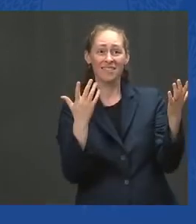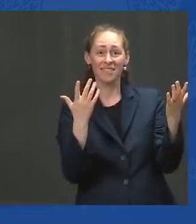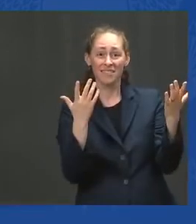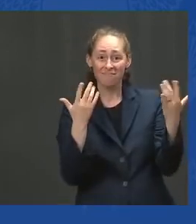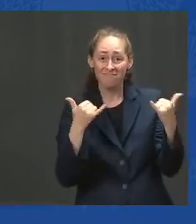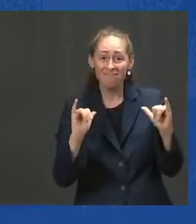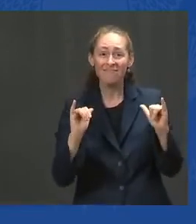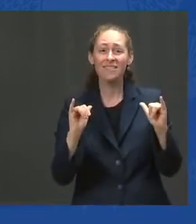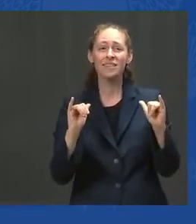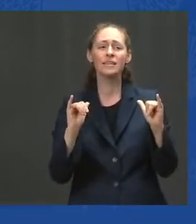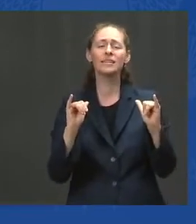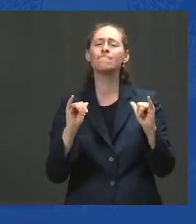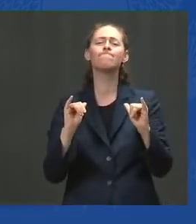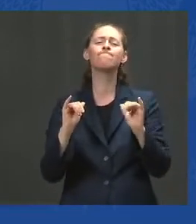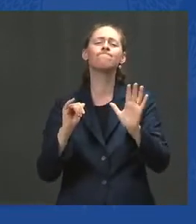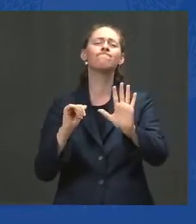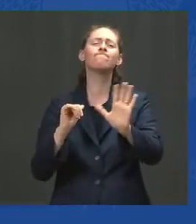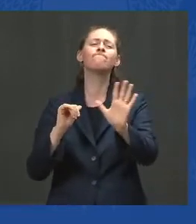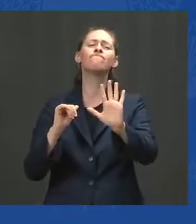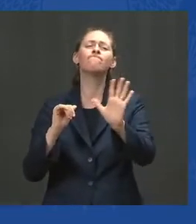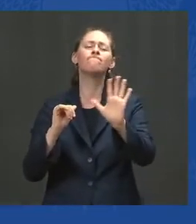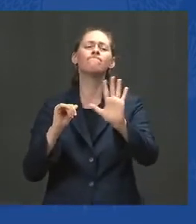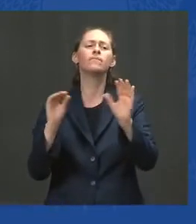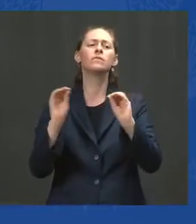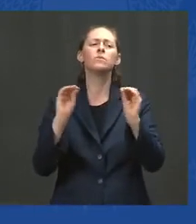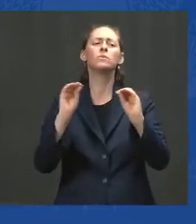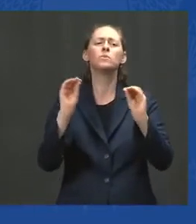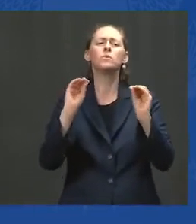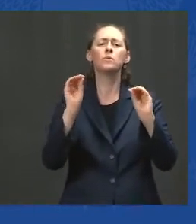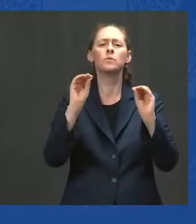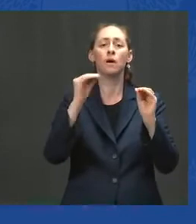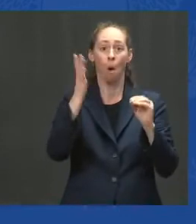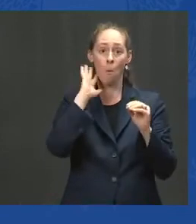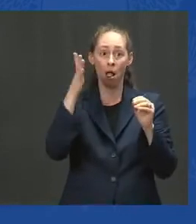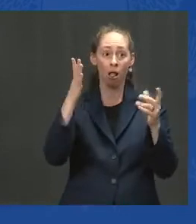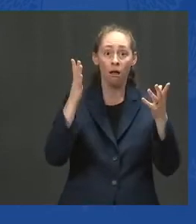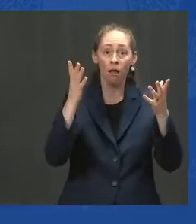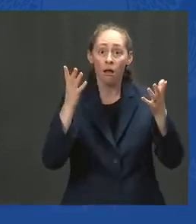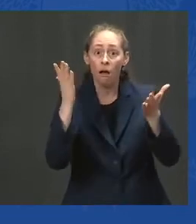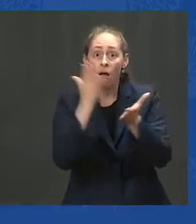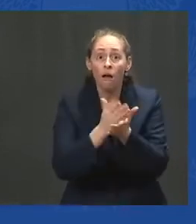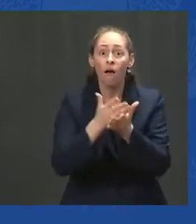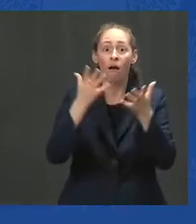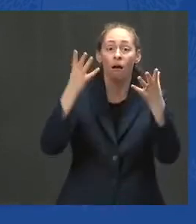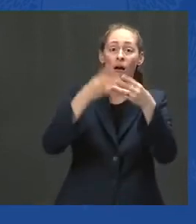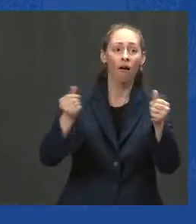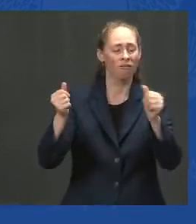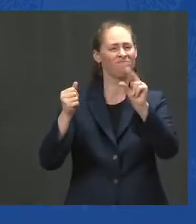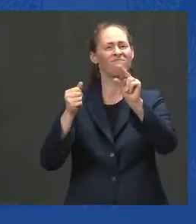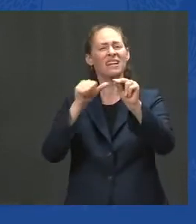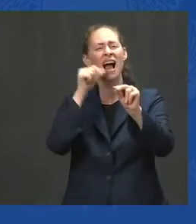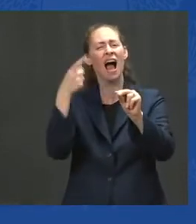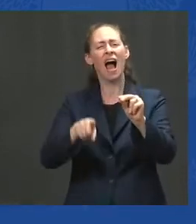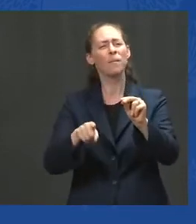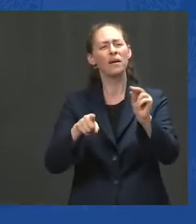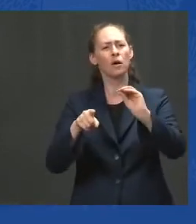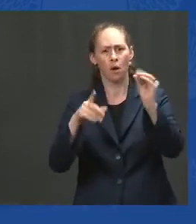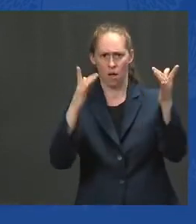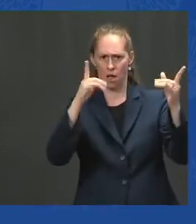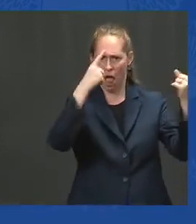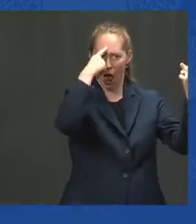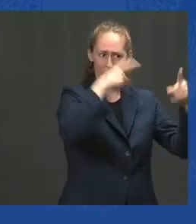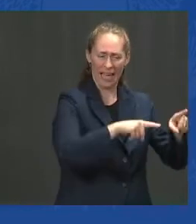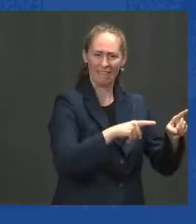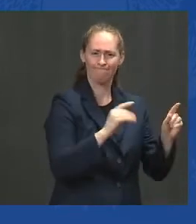ceasefire after May 1. There was no agreement protecting our forces after May 1. There was